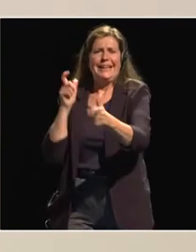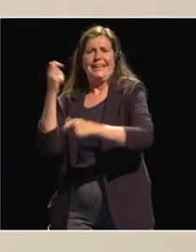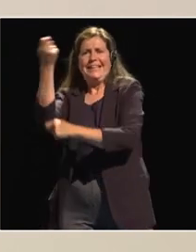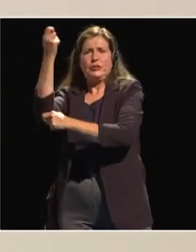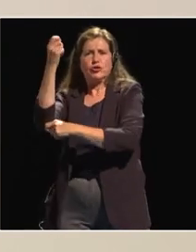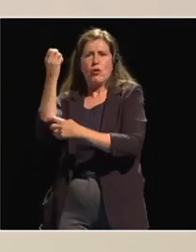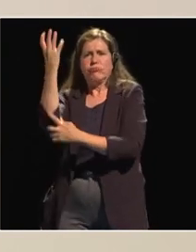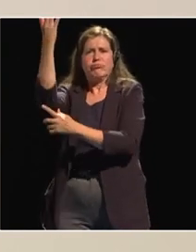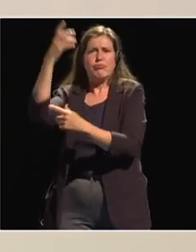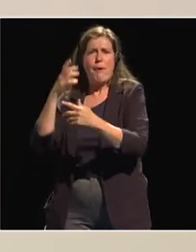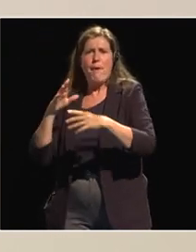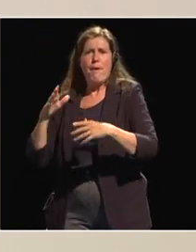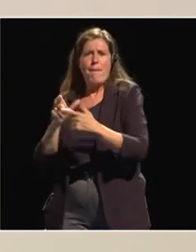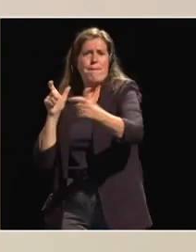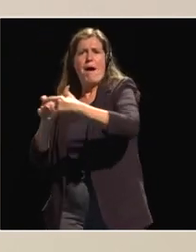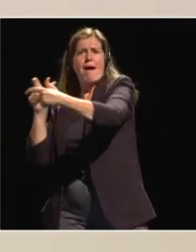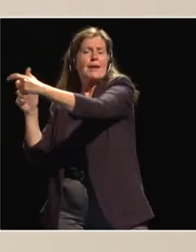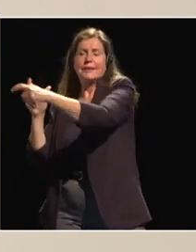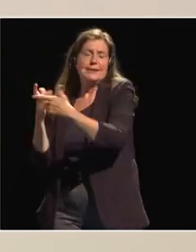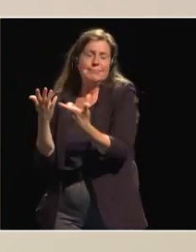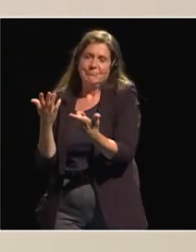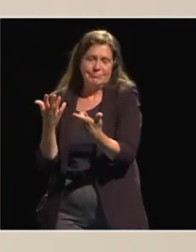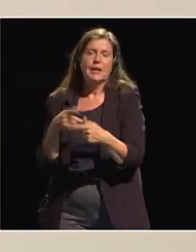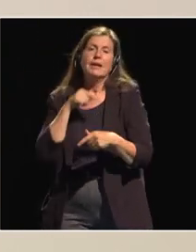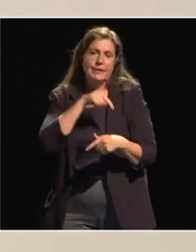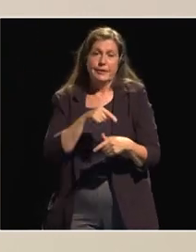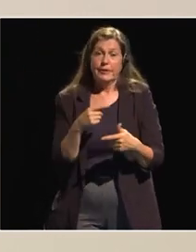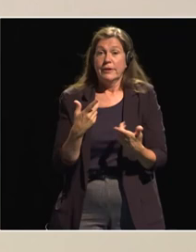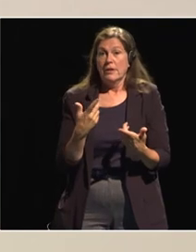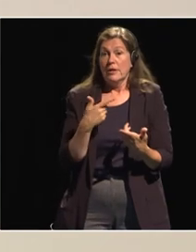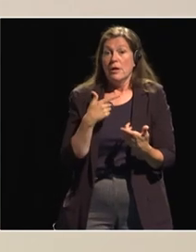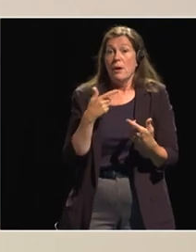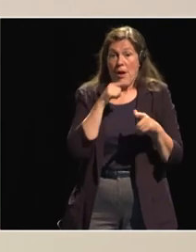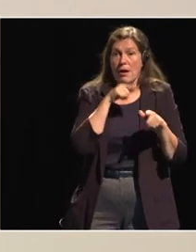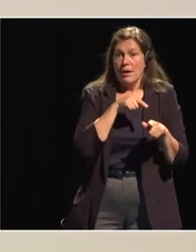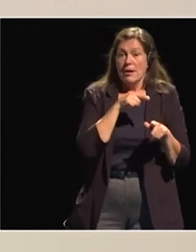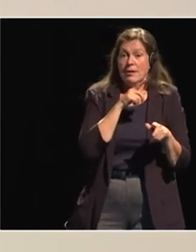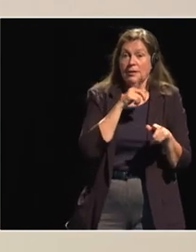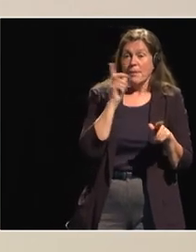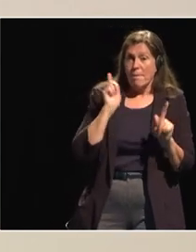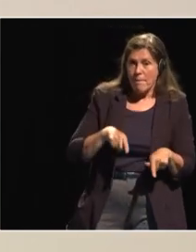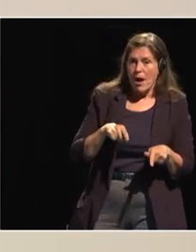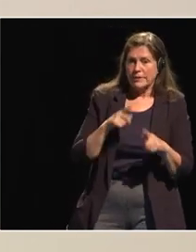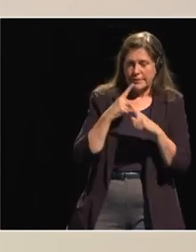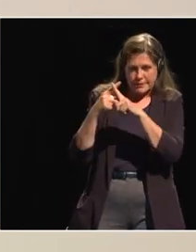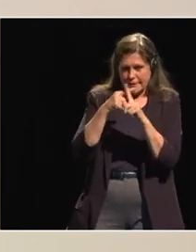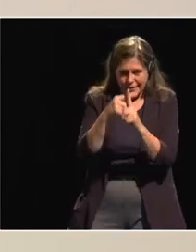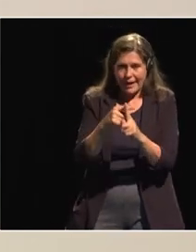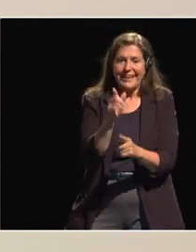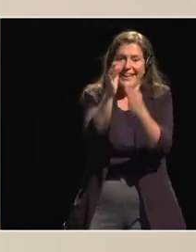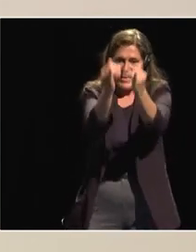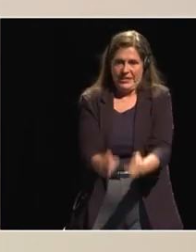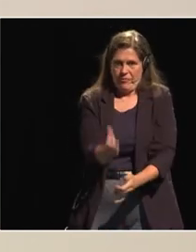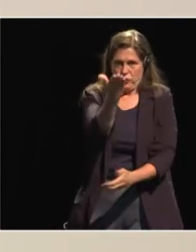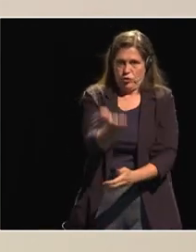uh uh carried out and they're making a lot of progress and a lot of good jobs but i think we have to target the individuals and therefore